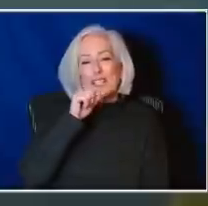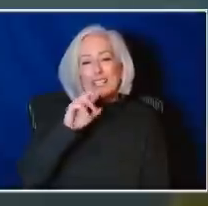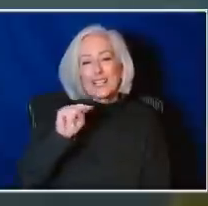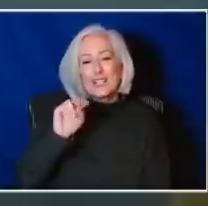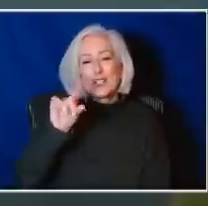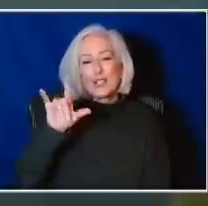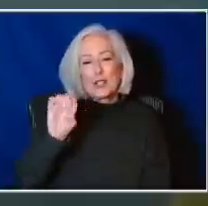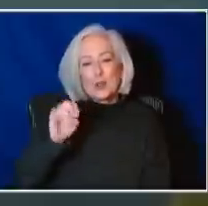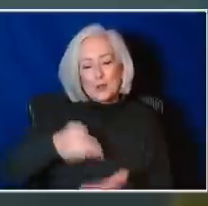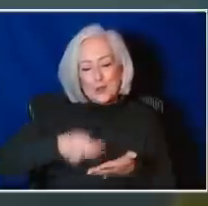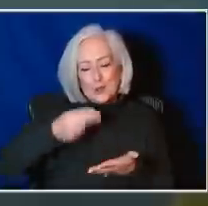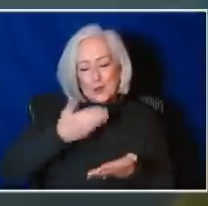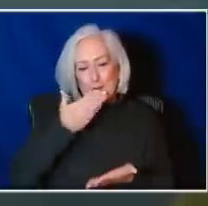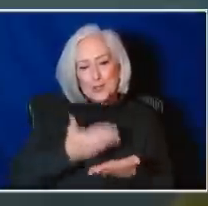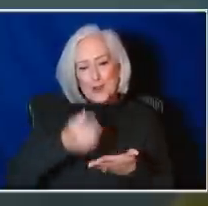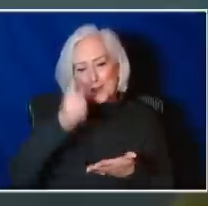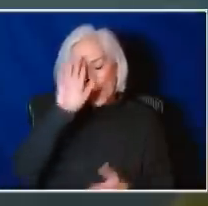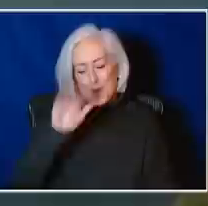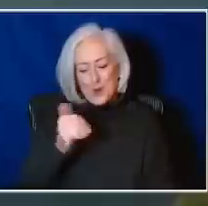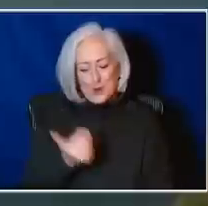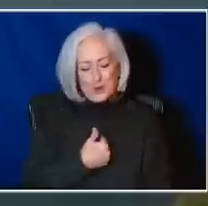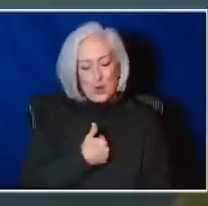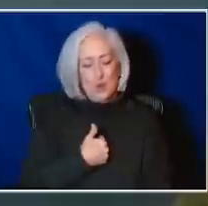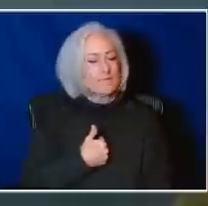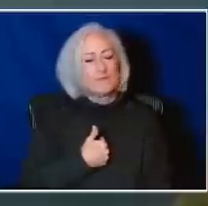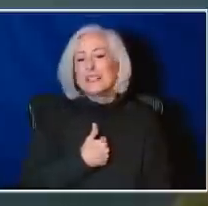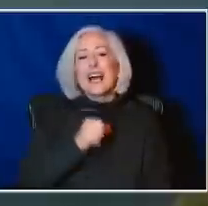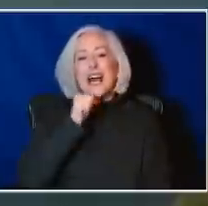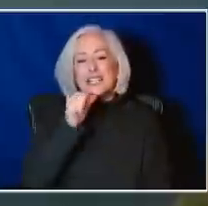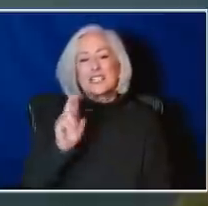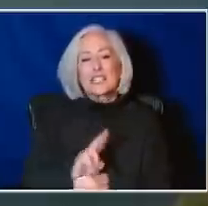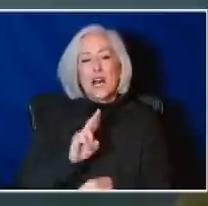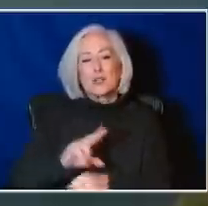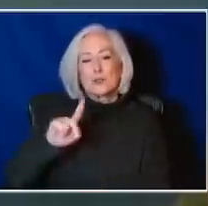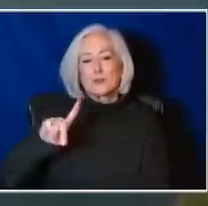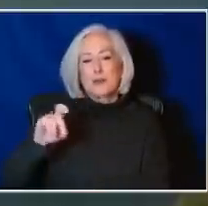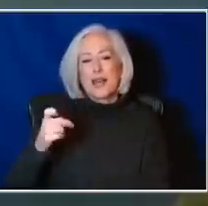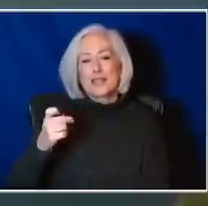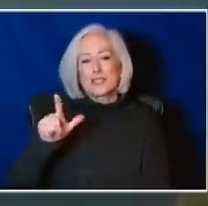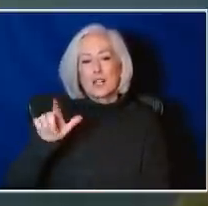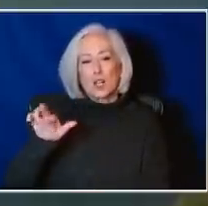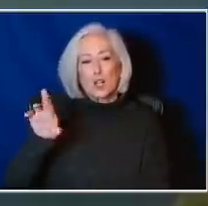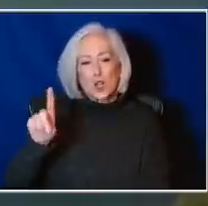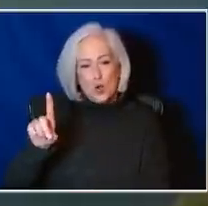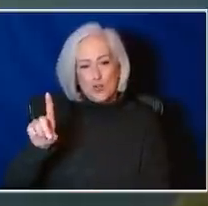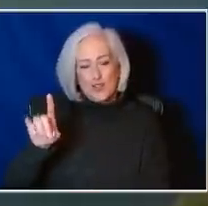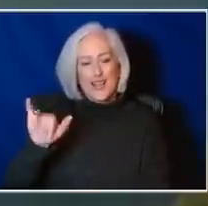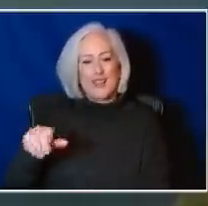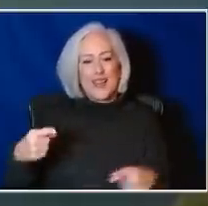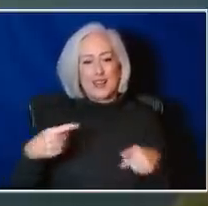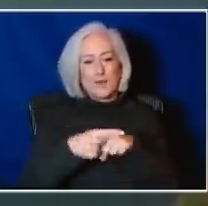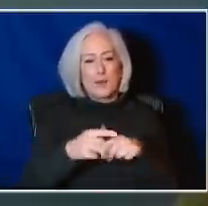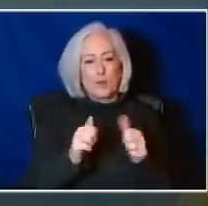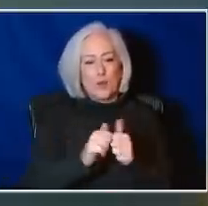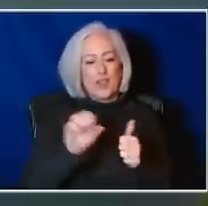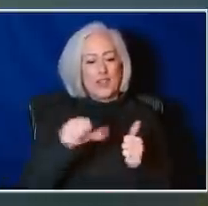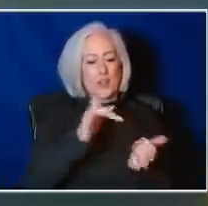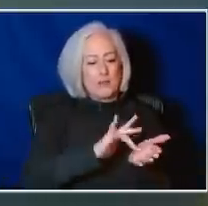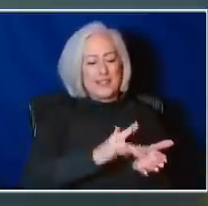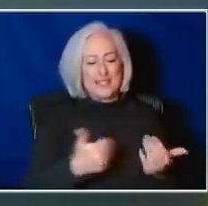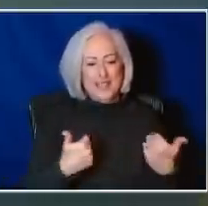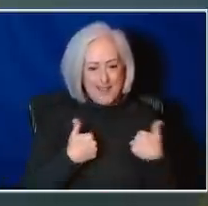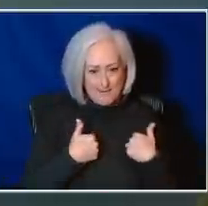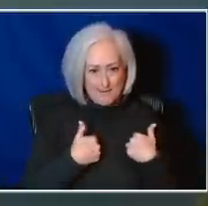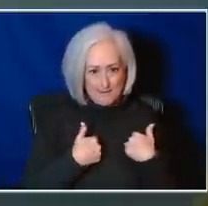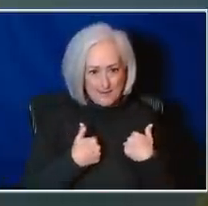no, you know what? I did not take Paxlovid because I'm on another medicine that makes it hard to take Paxlovid. Dr. Paul's earlier point, there are